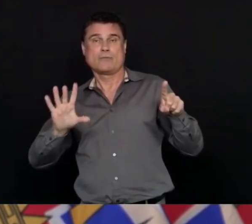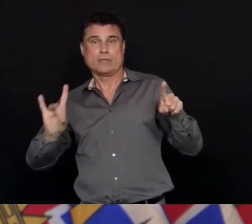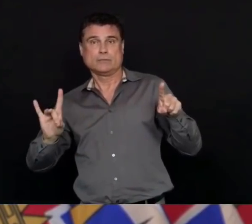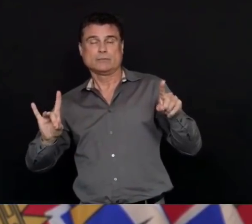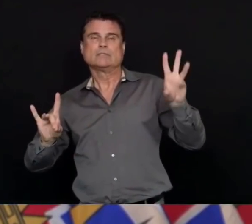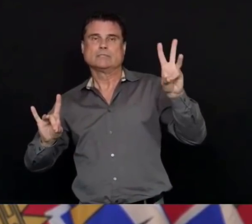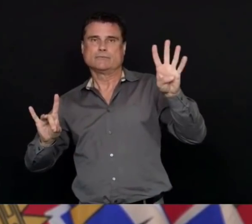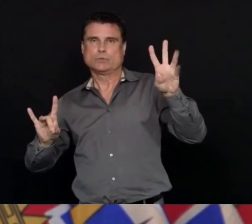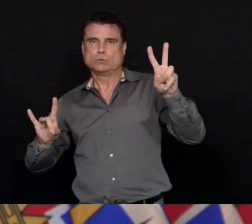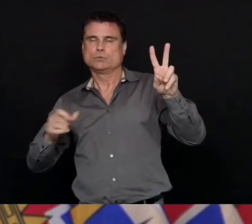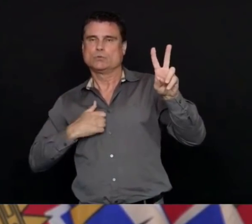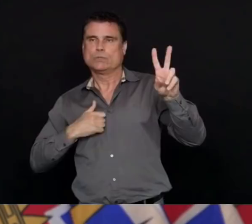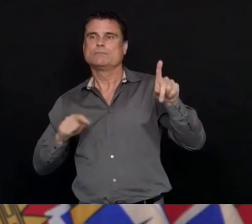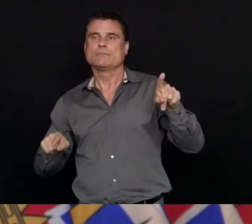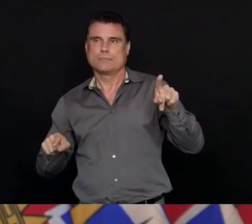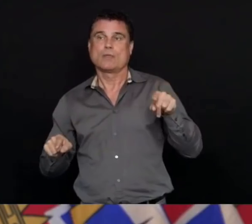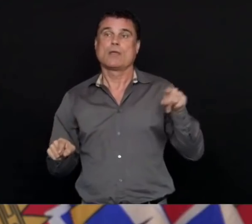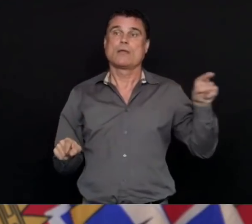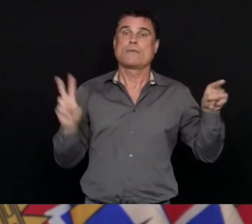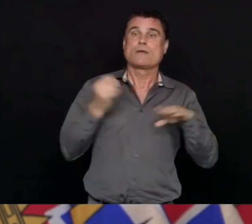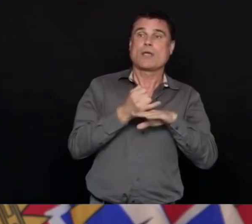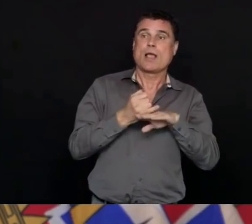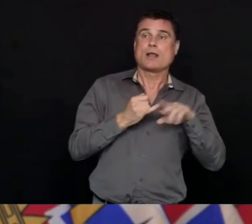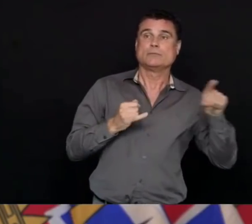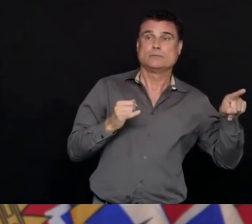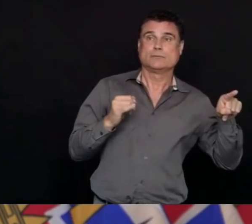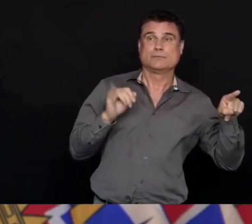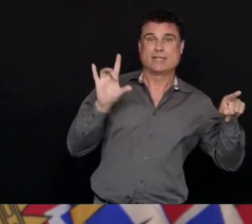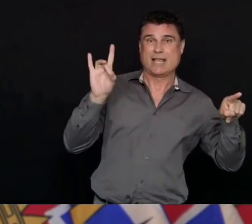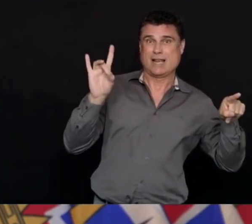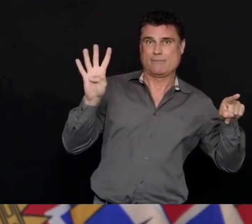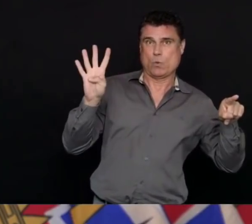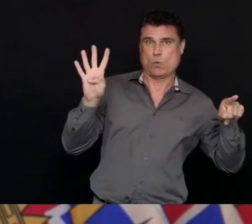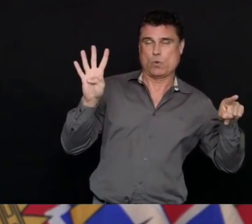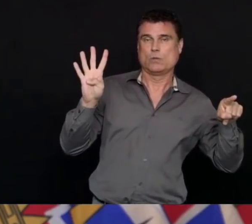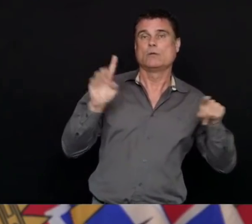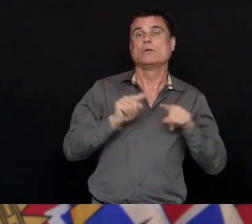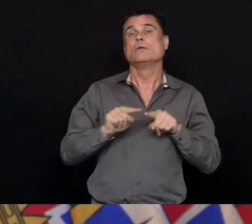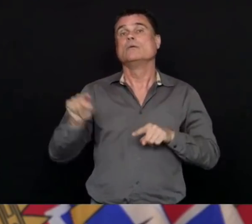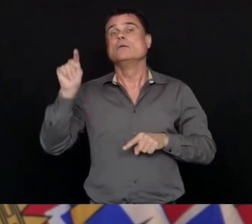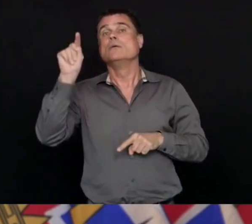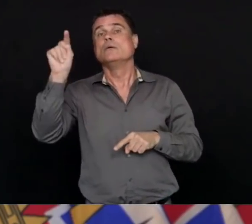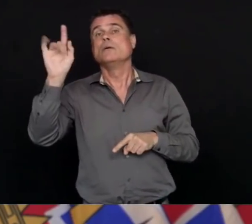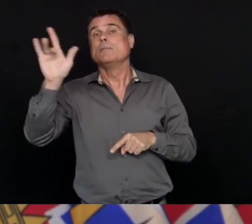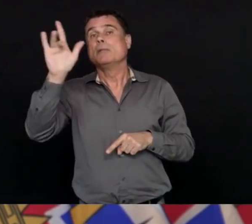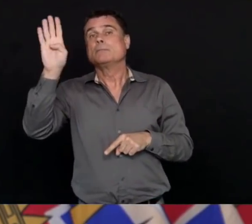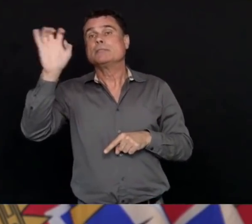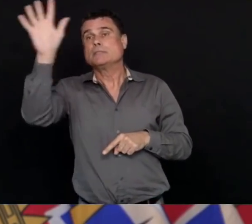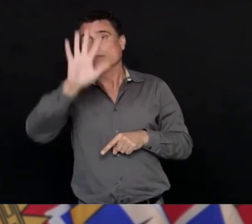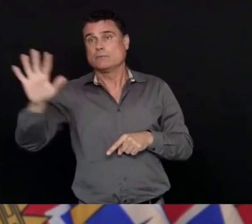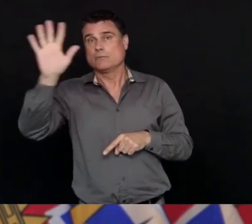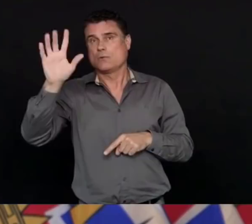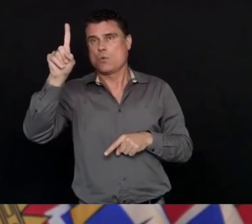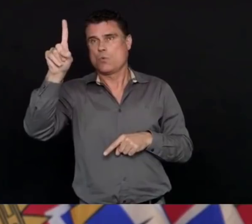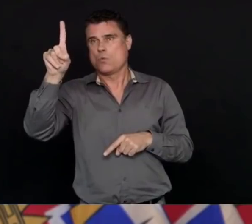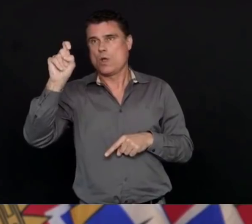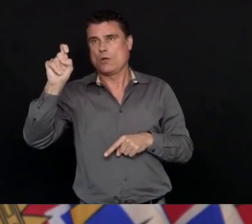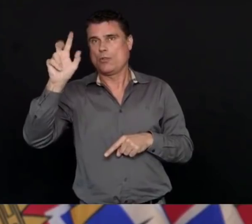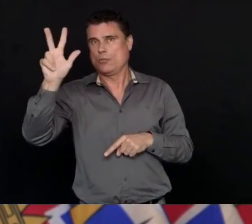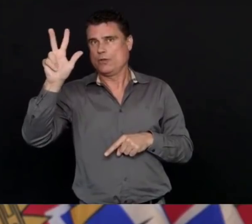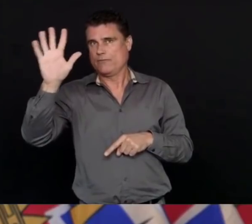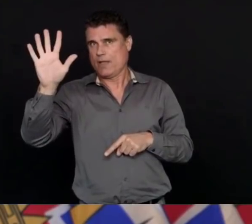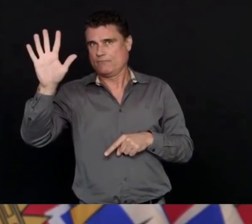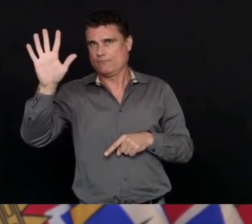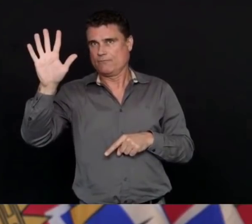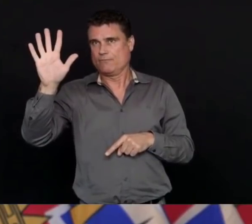84 on Vancouver Island Health region, 135 in the Interior Health region, and 26